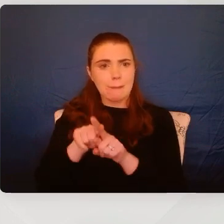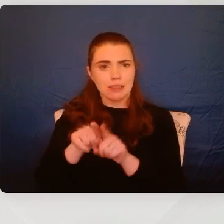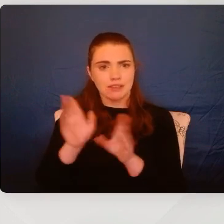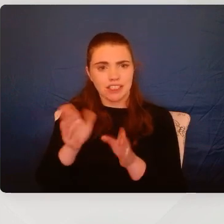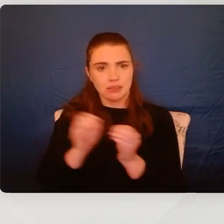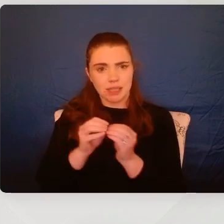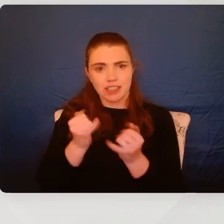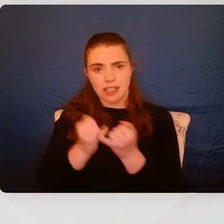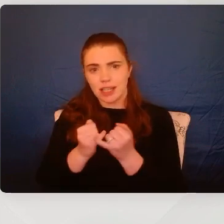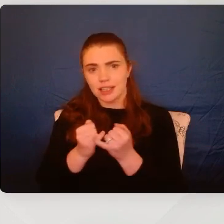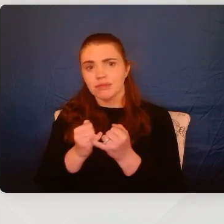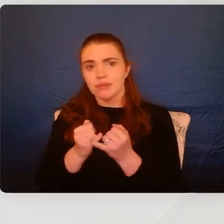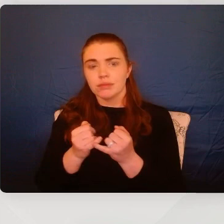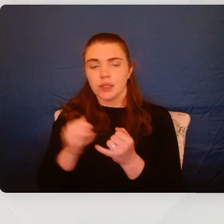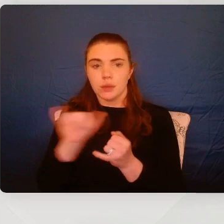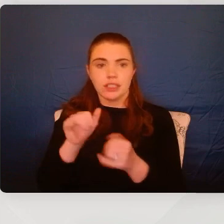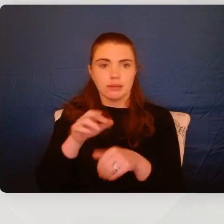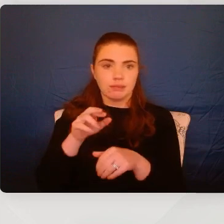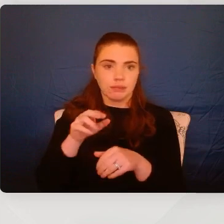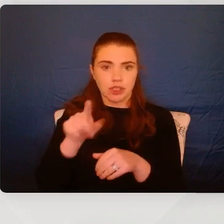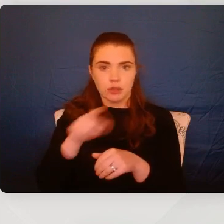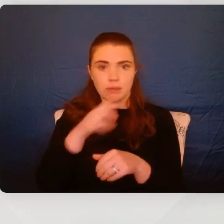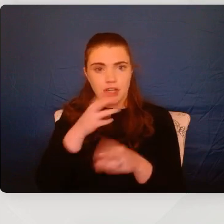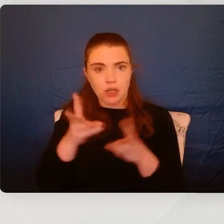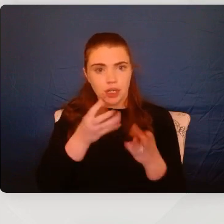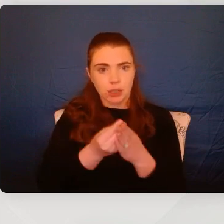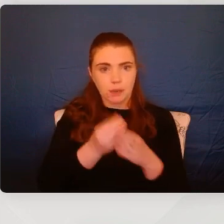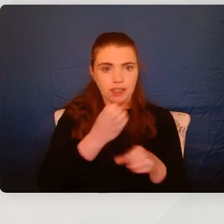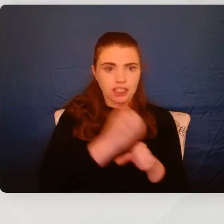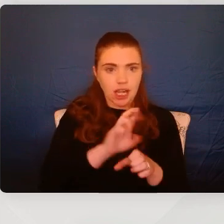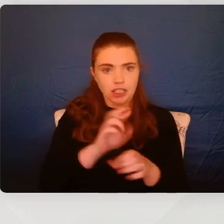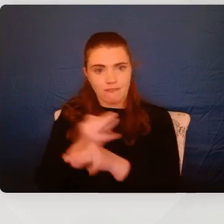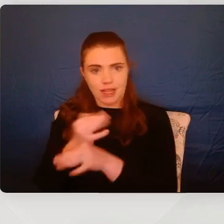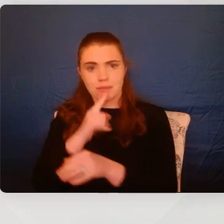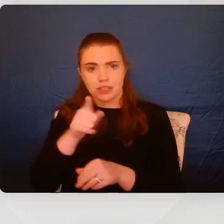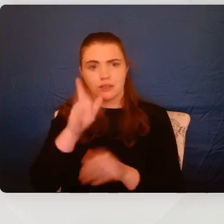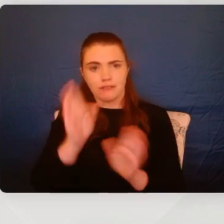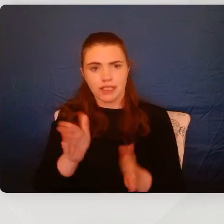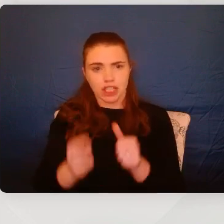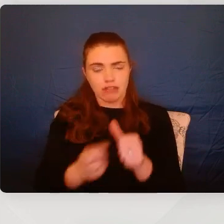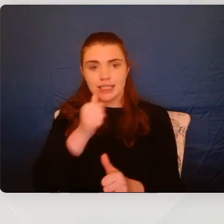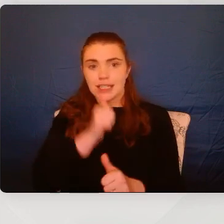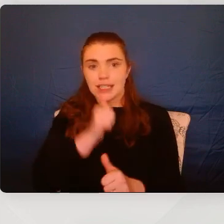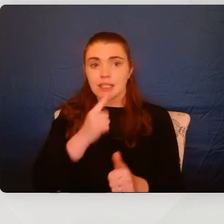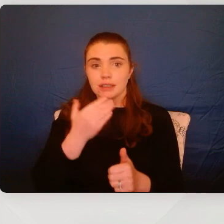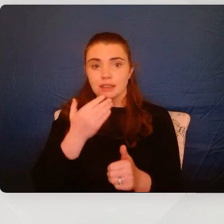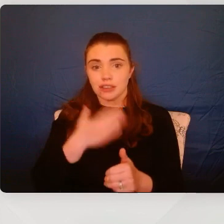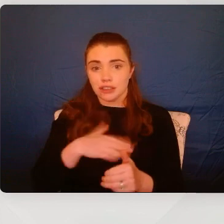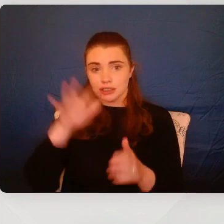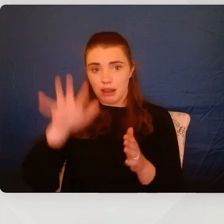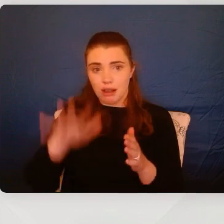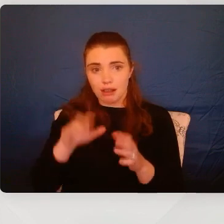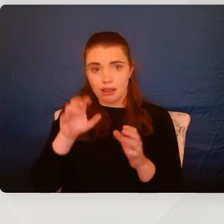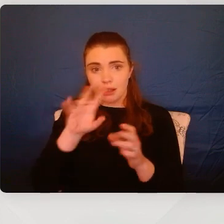preference of working with a child or a family. Well, I think I think you've answered that. So the rest are just thanks to you from the questions,